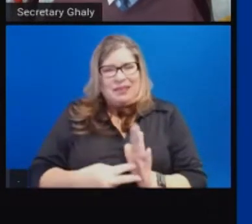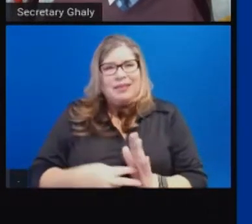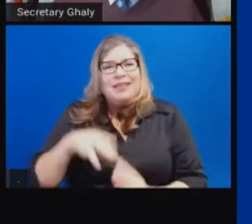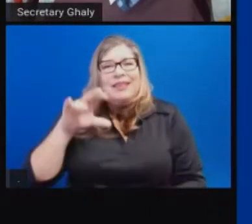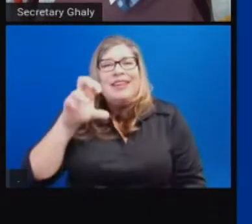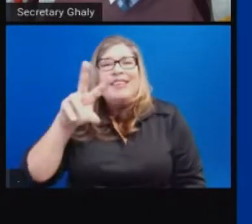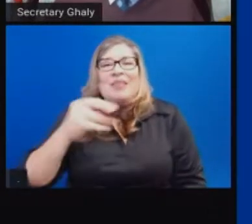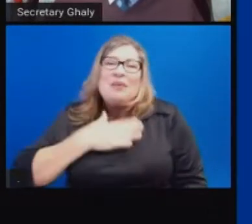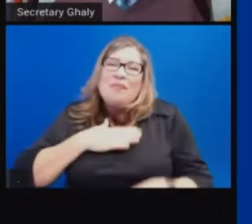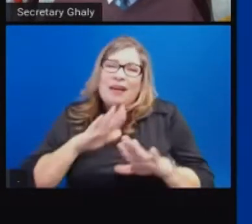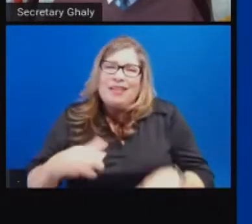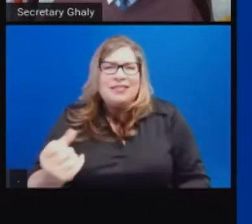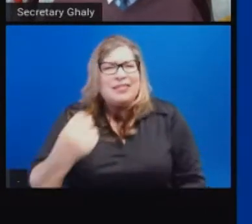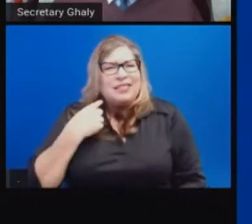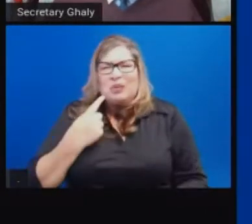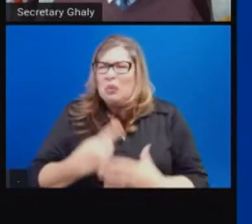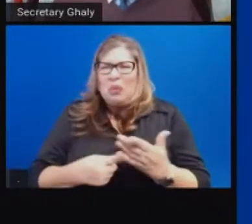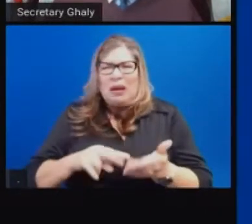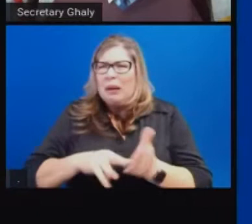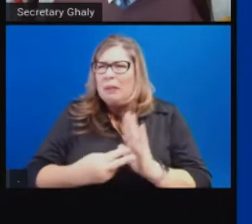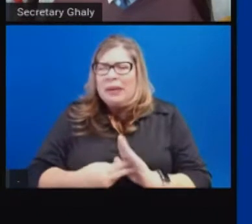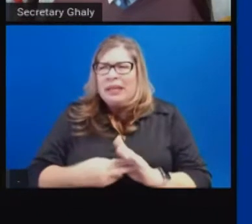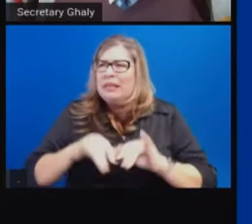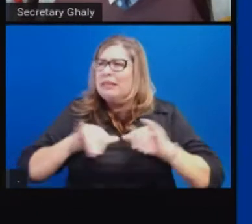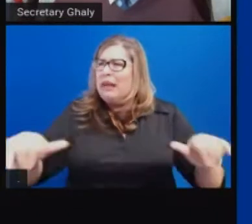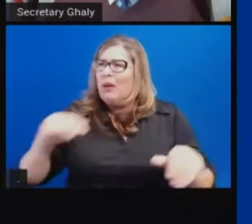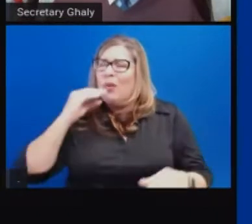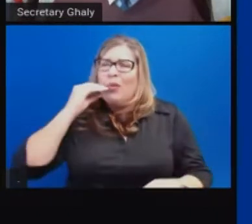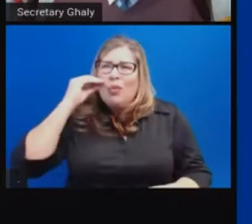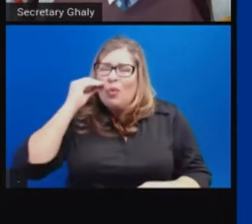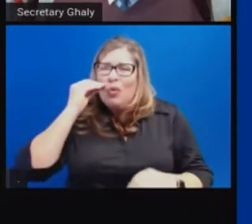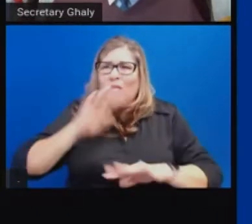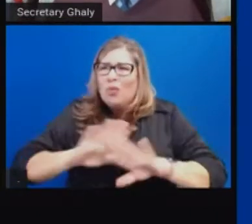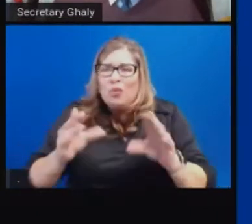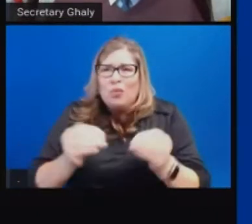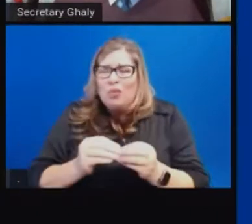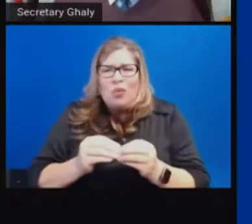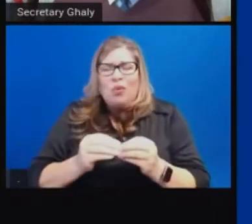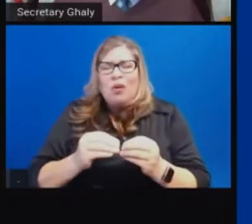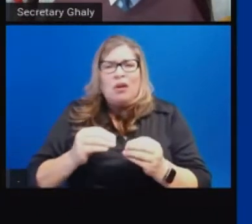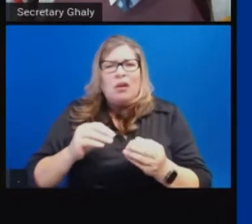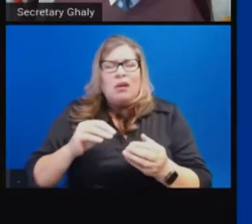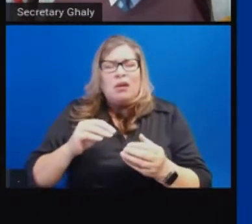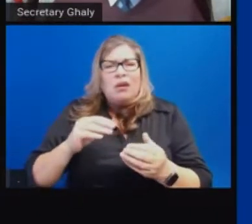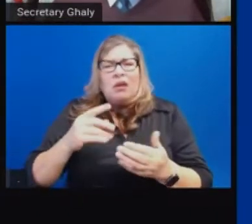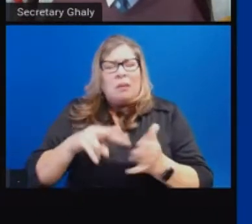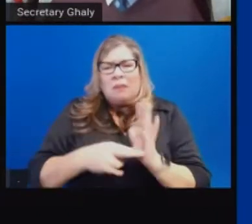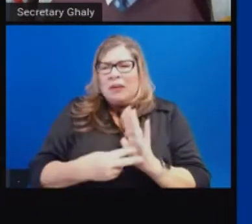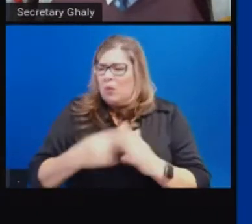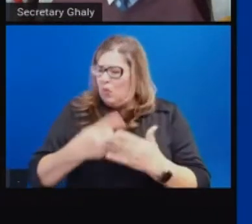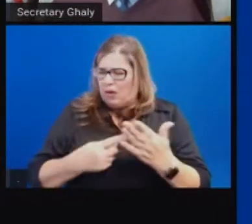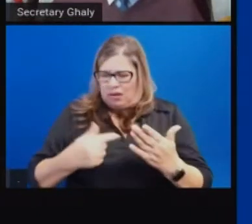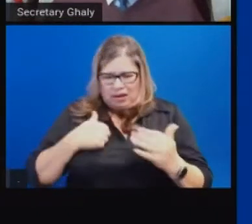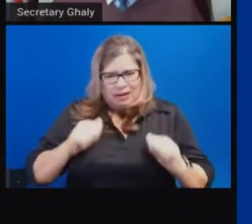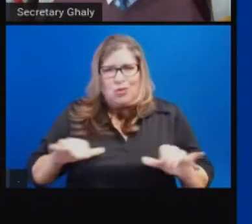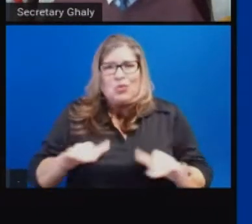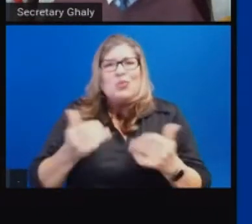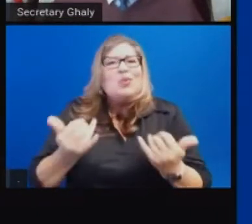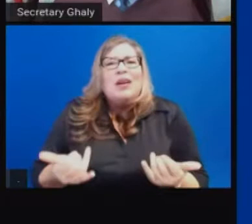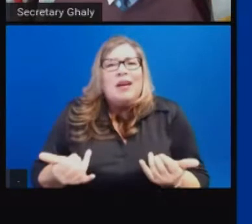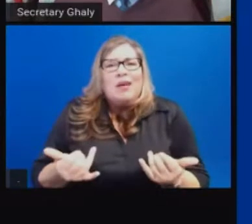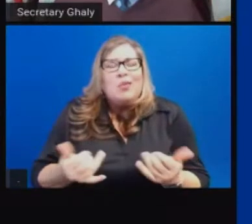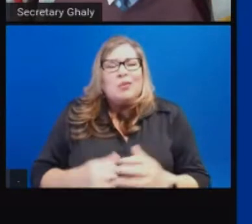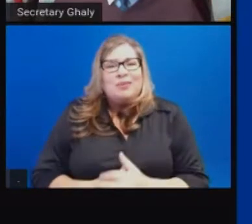does it mean that we are removing the regional stay at home order? What does it mean that I can do that I couldn't before? Well, I know this